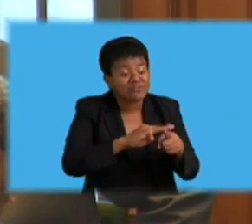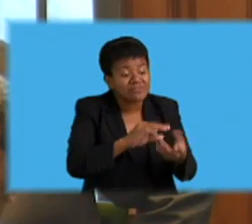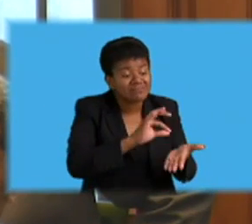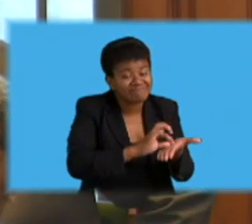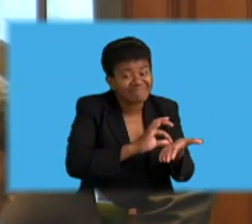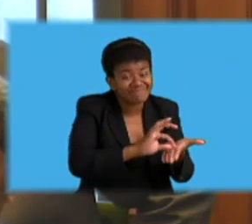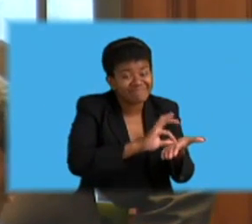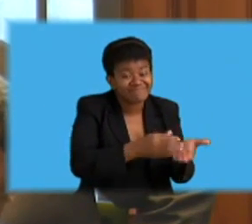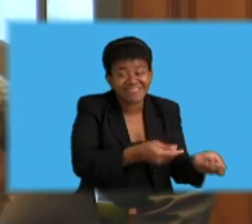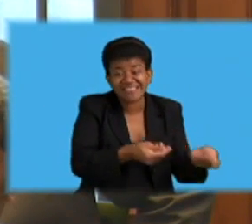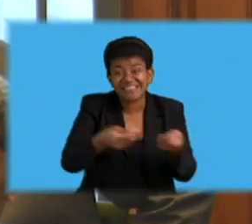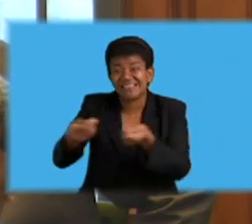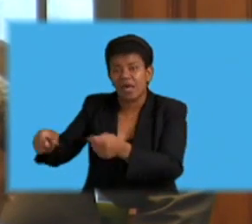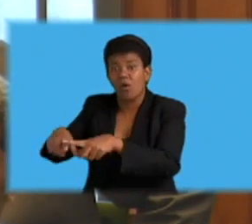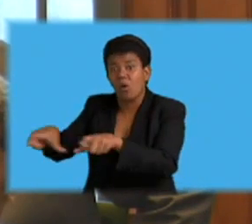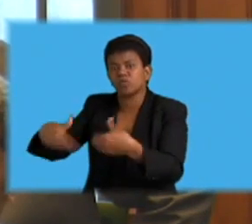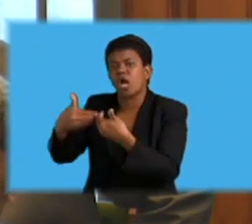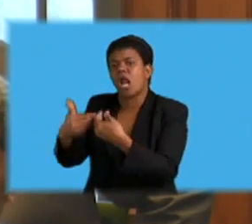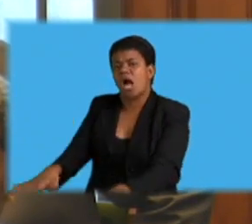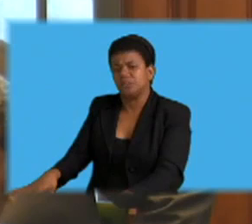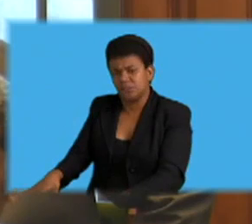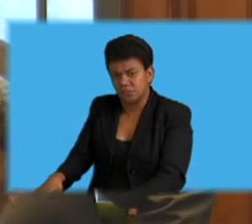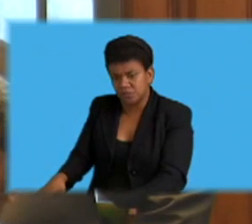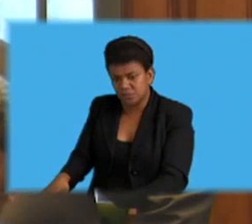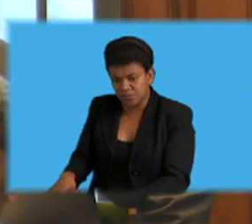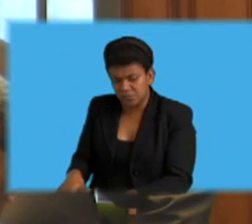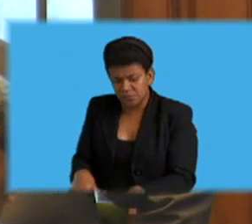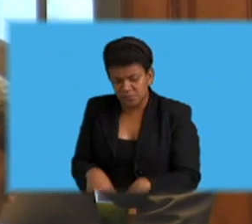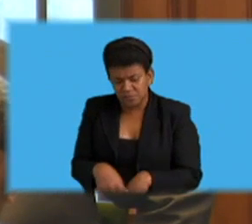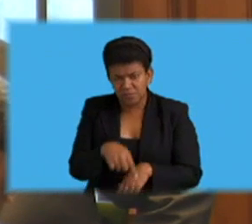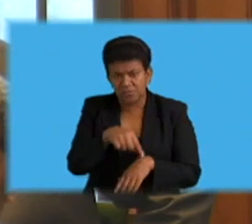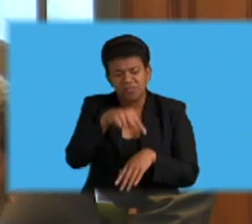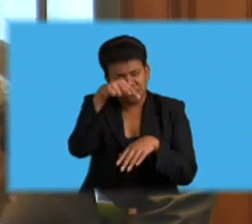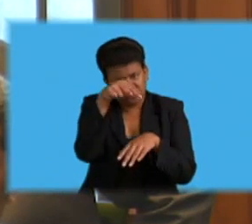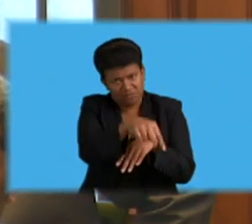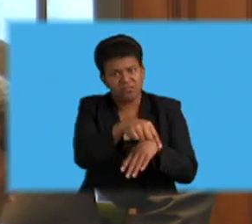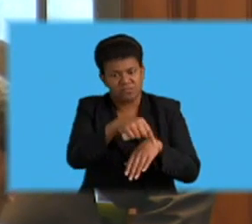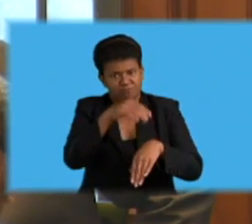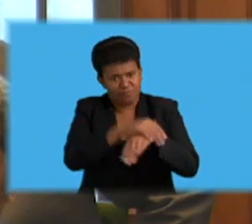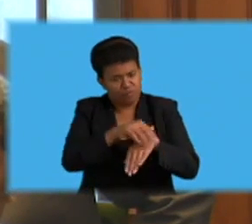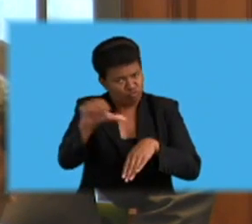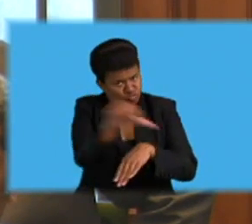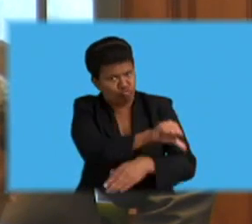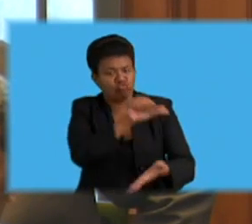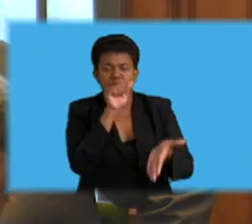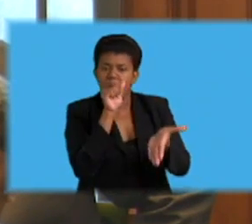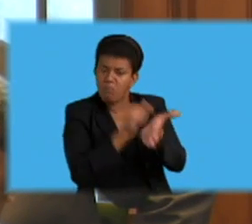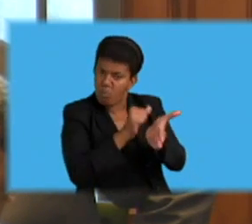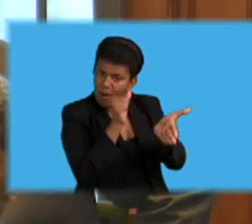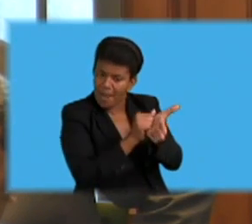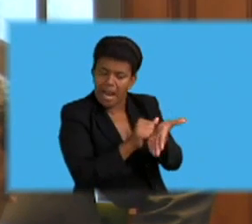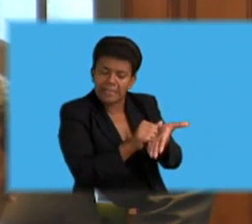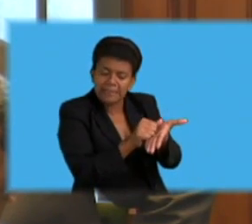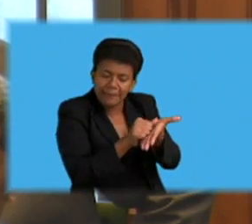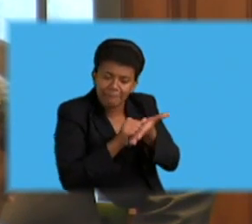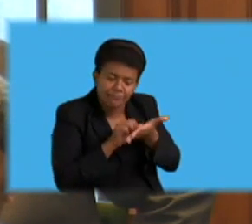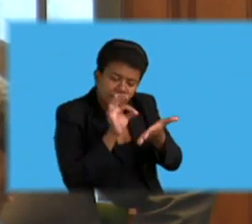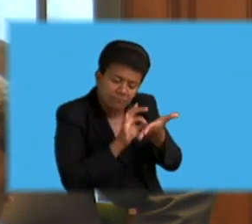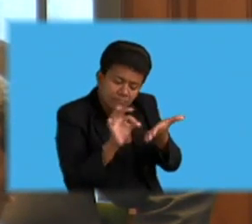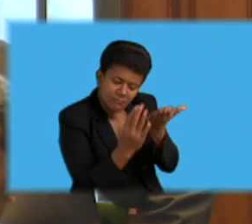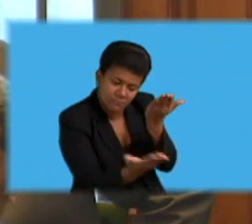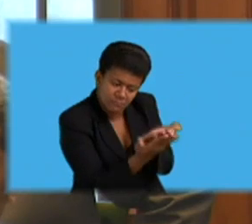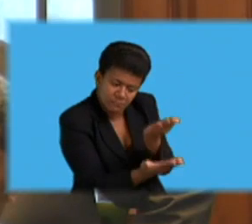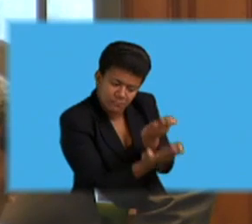in regards to how they properly manage those case management systems that they should have. And